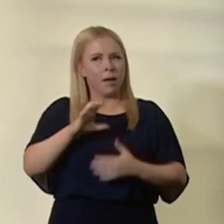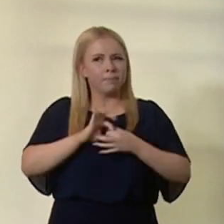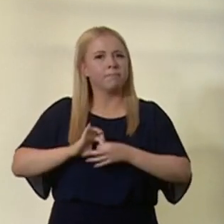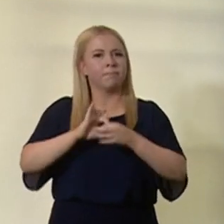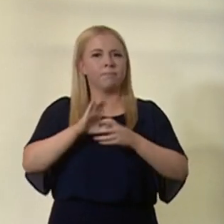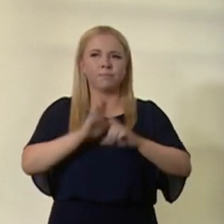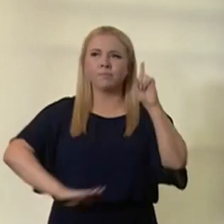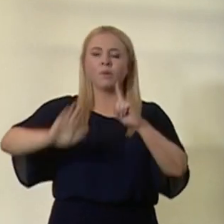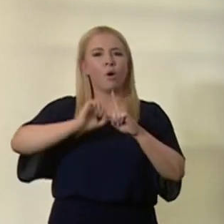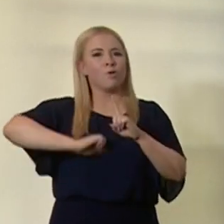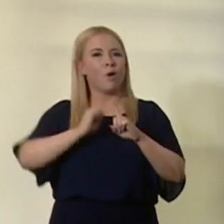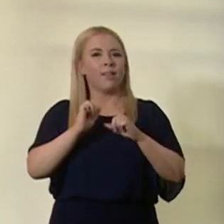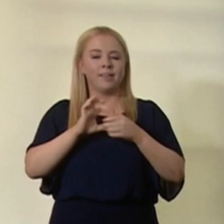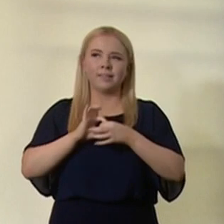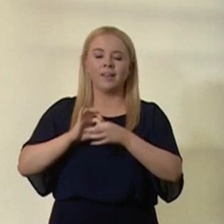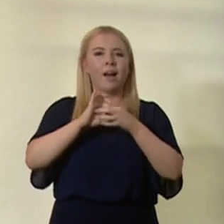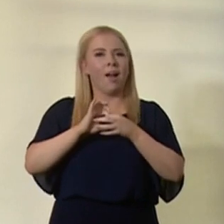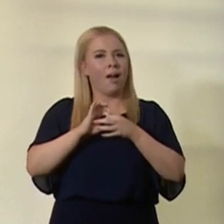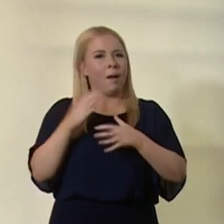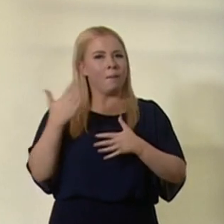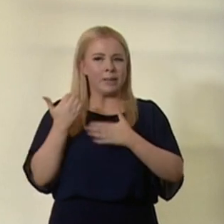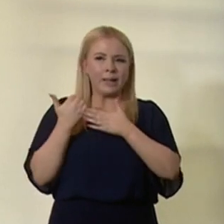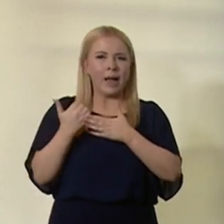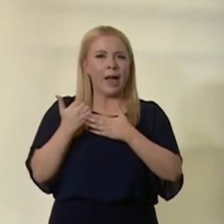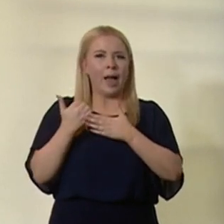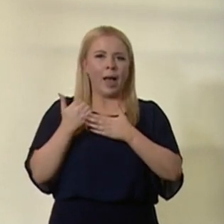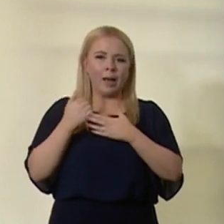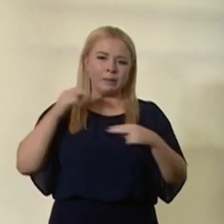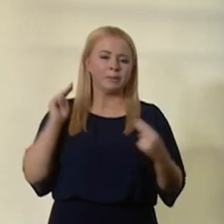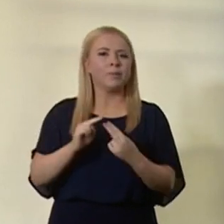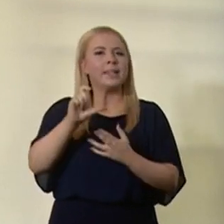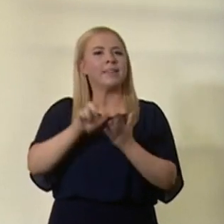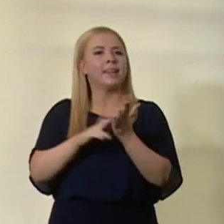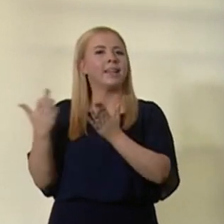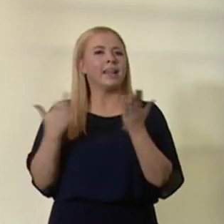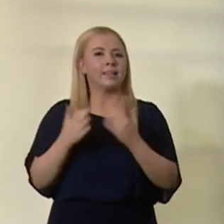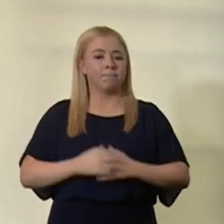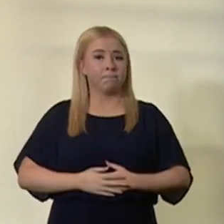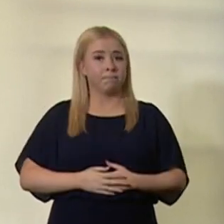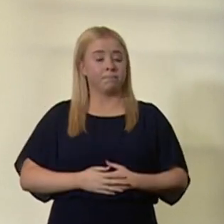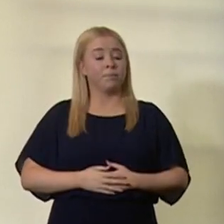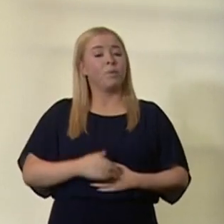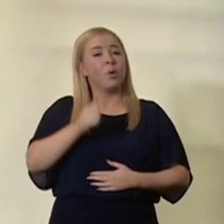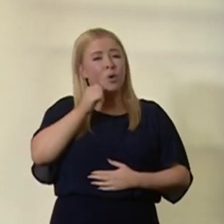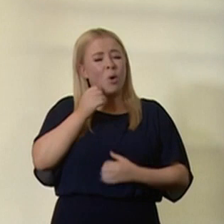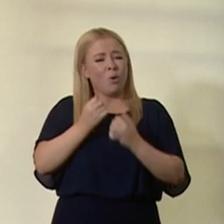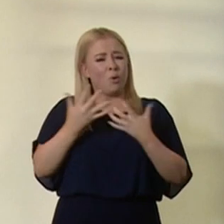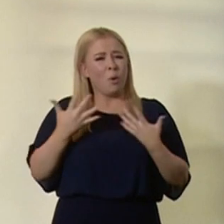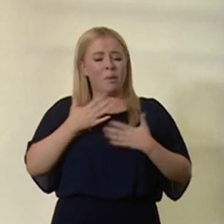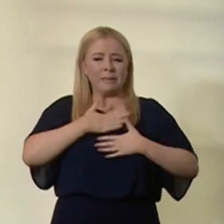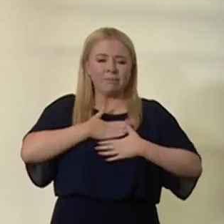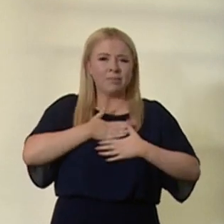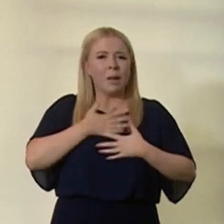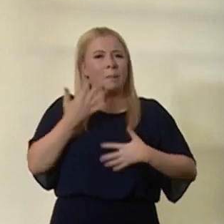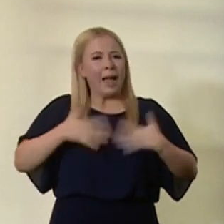collective efforts across Scotland, we did beat Covid back. As a result, although too much heartbreak has been endured